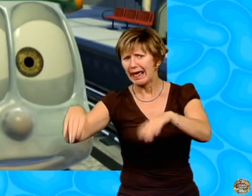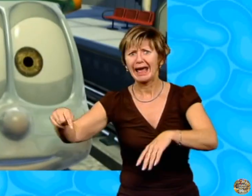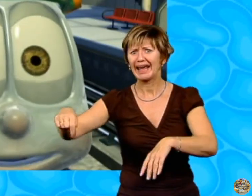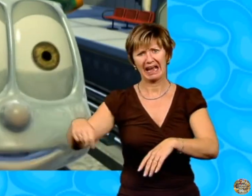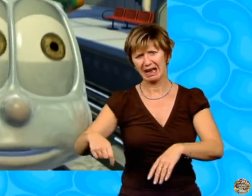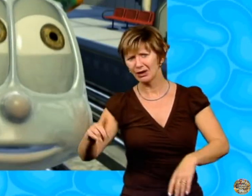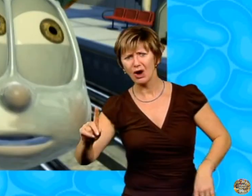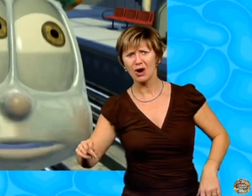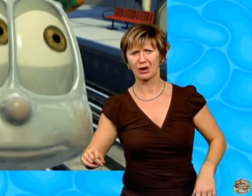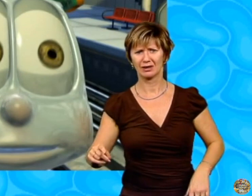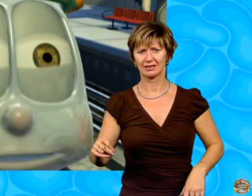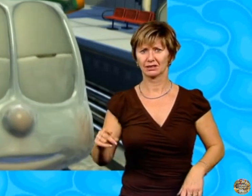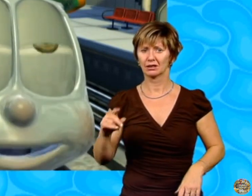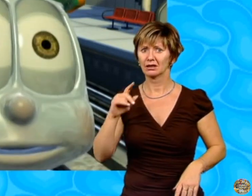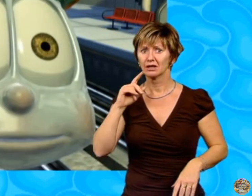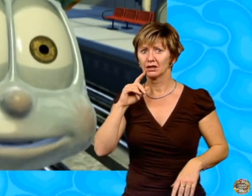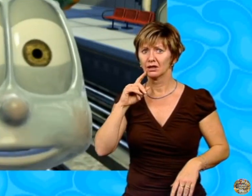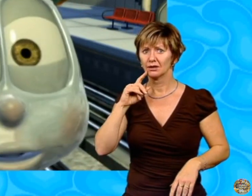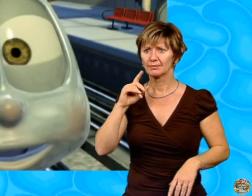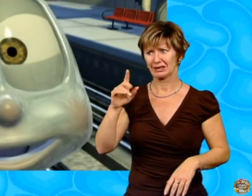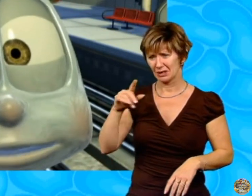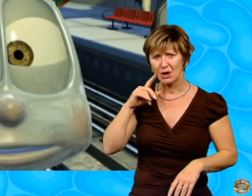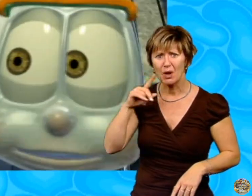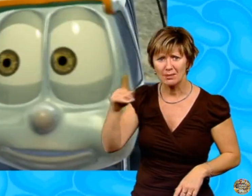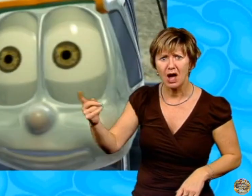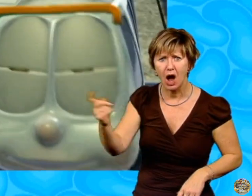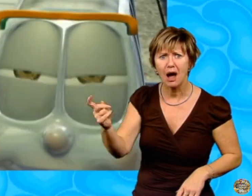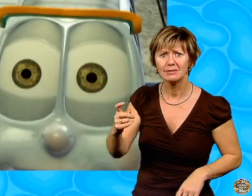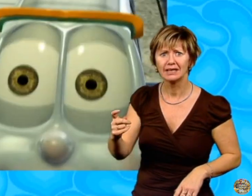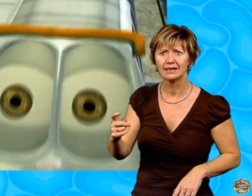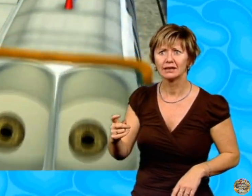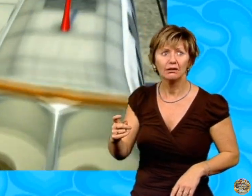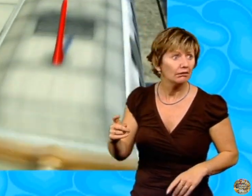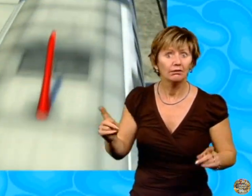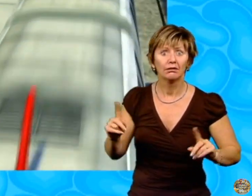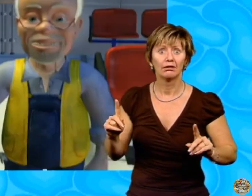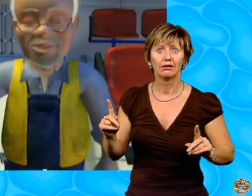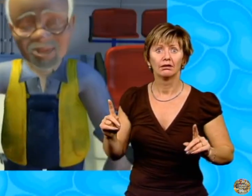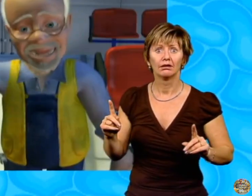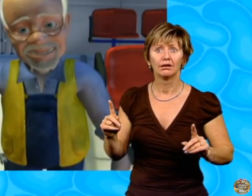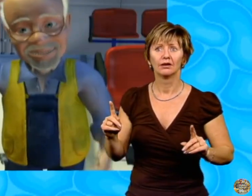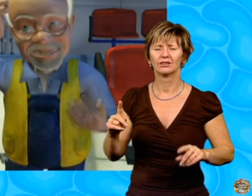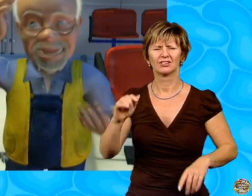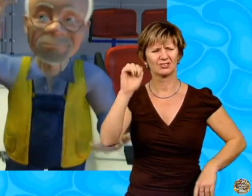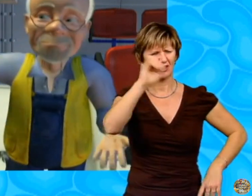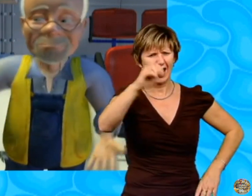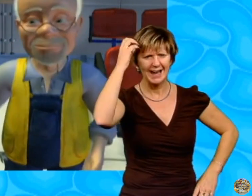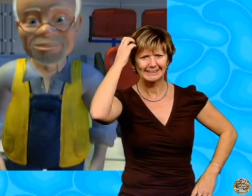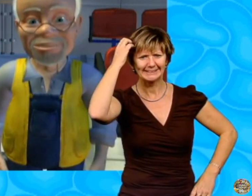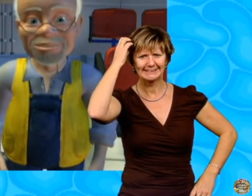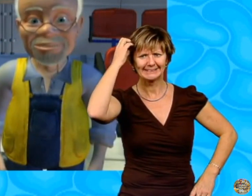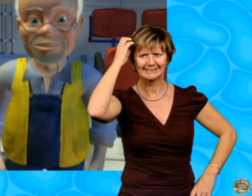here. It'll, erm... It'll be in the way. Huh? Oh, yes. You're right there.